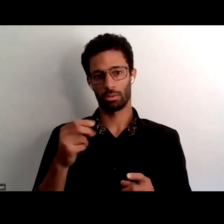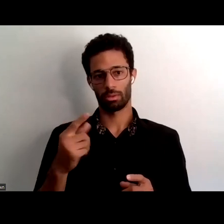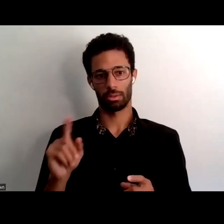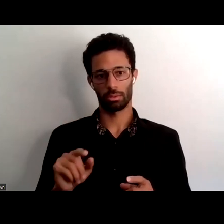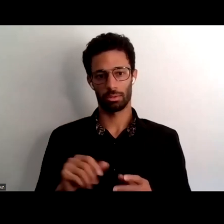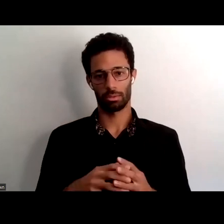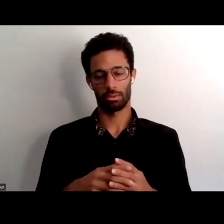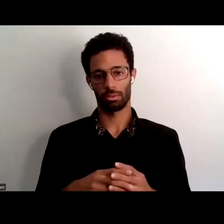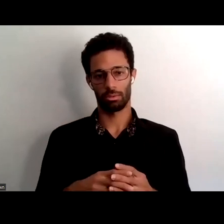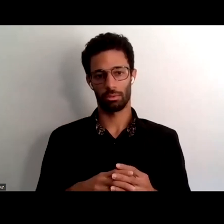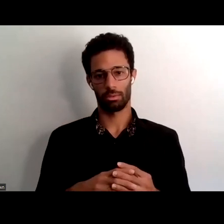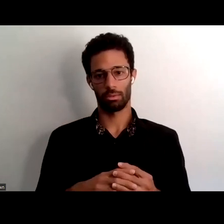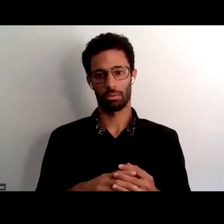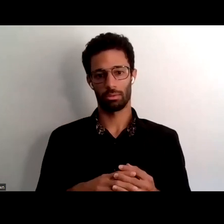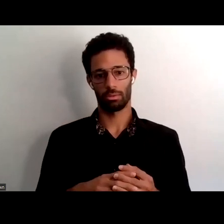to ask your question live